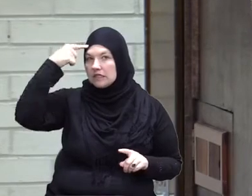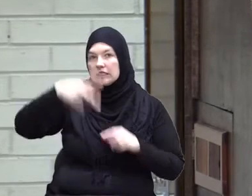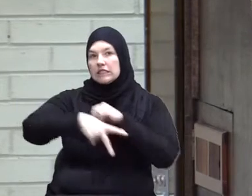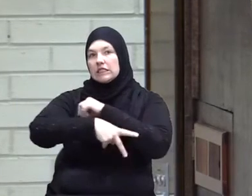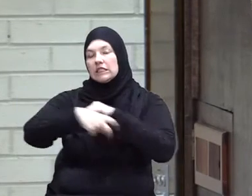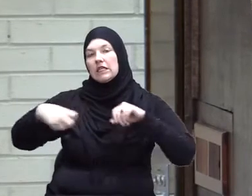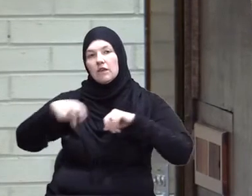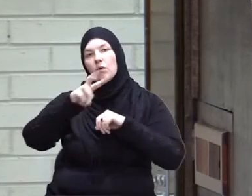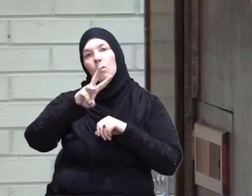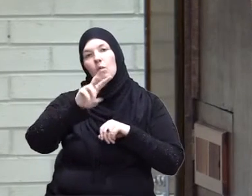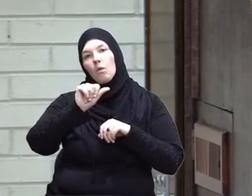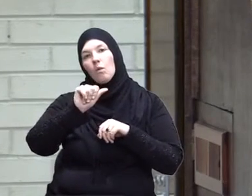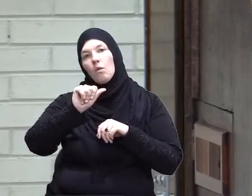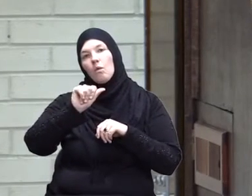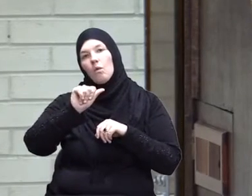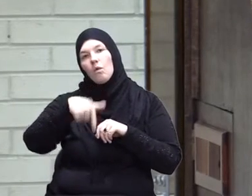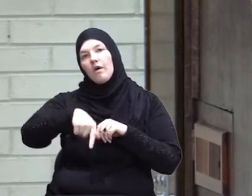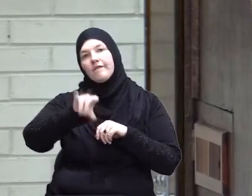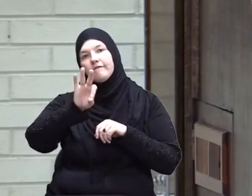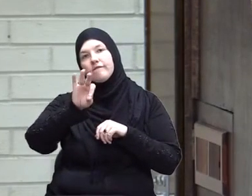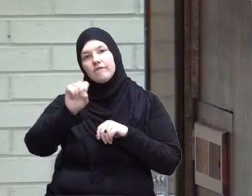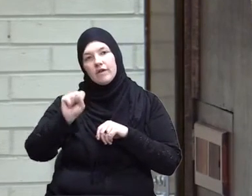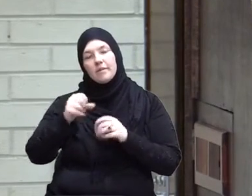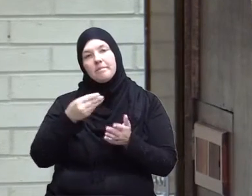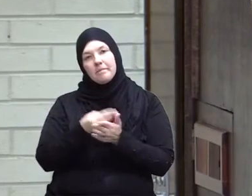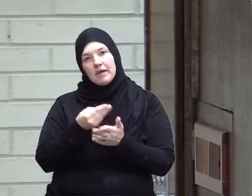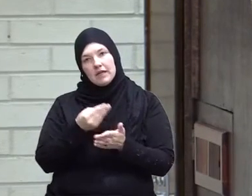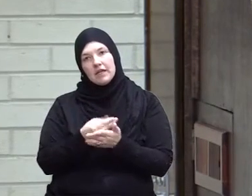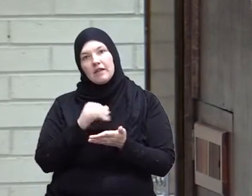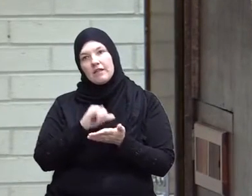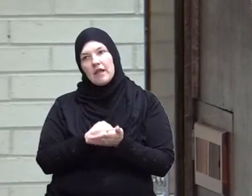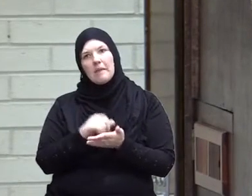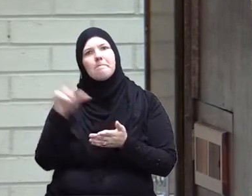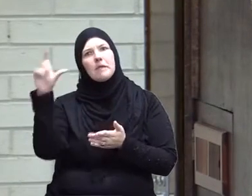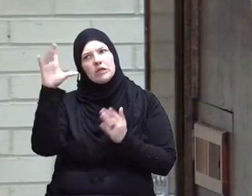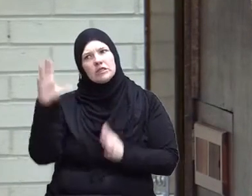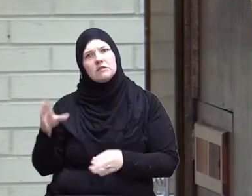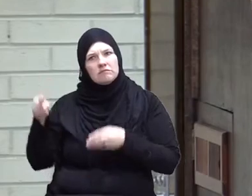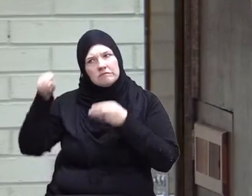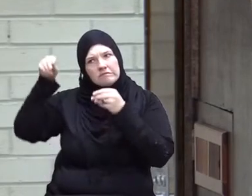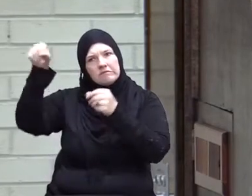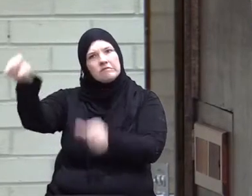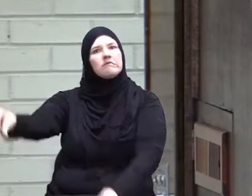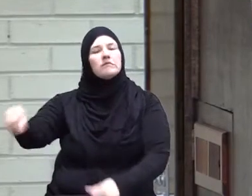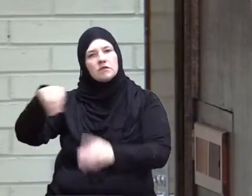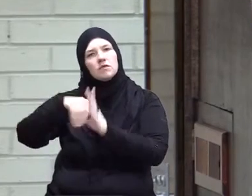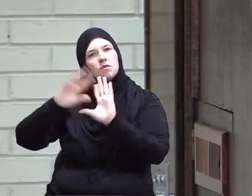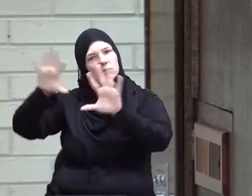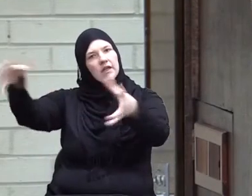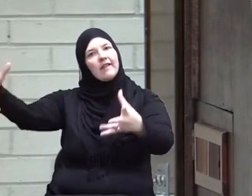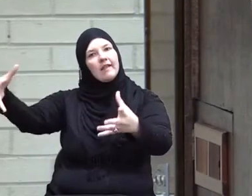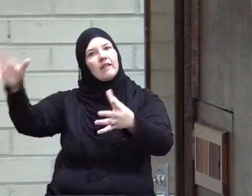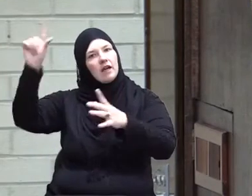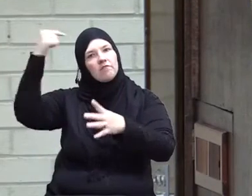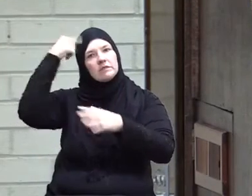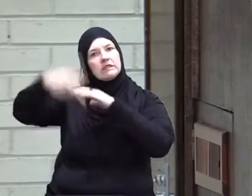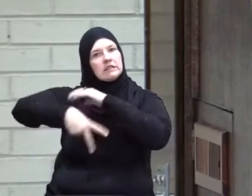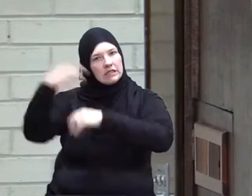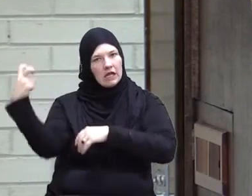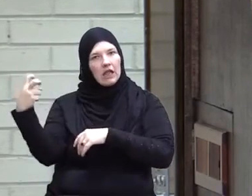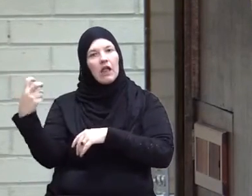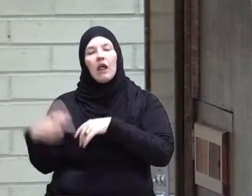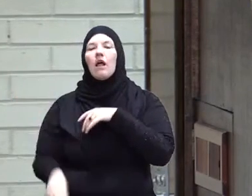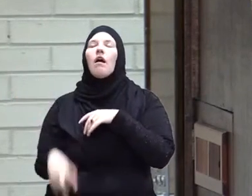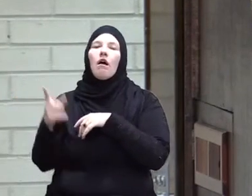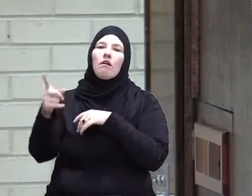right? the trust money that Muslims poured into the treasury they steal it and they